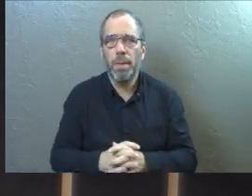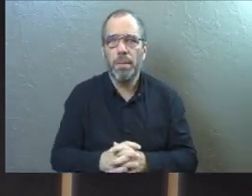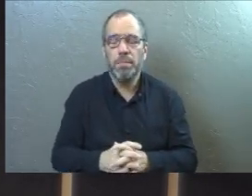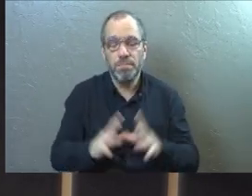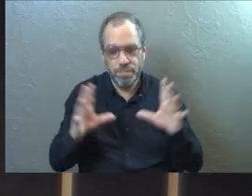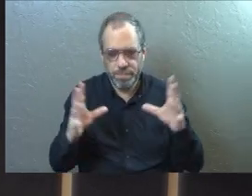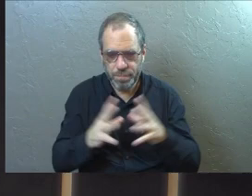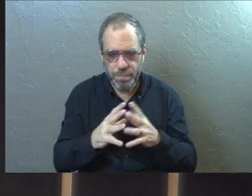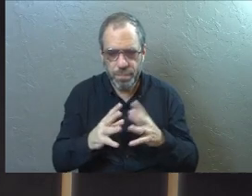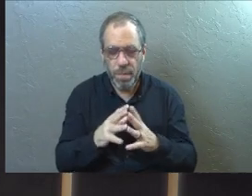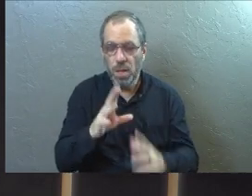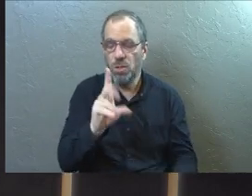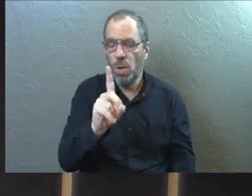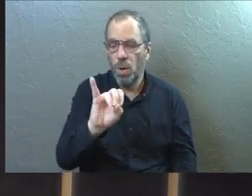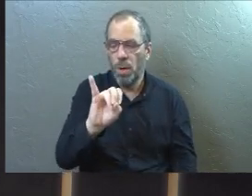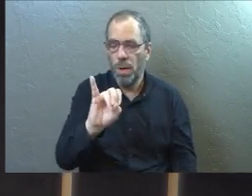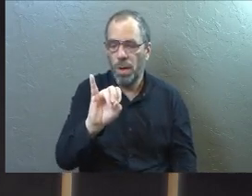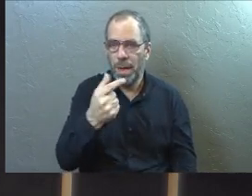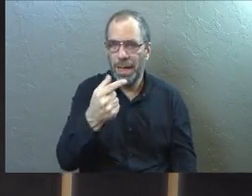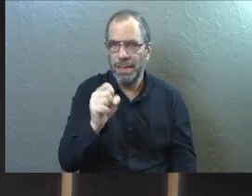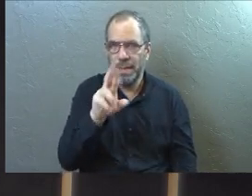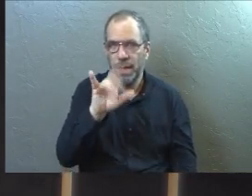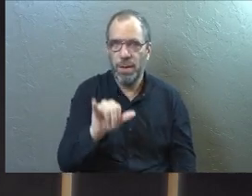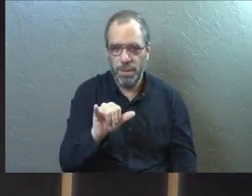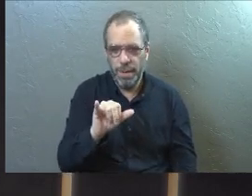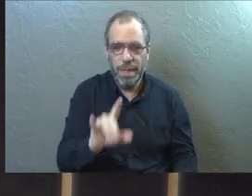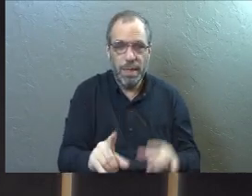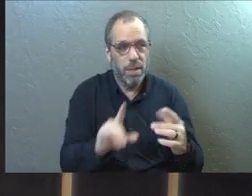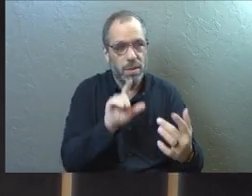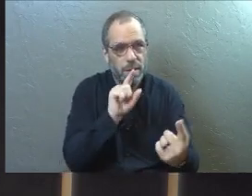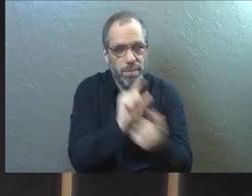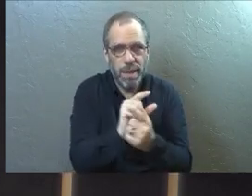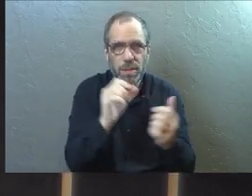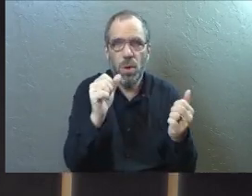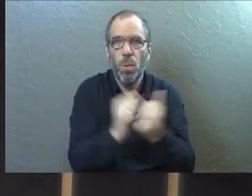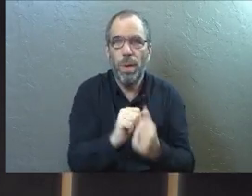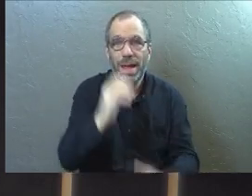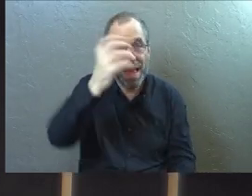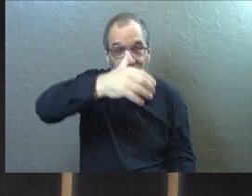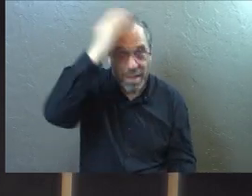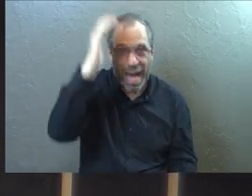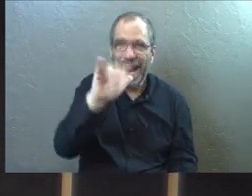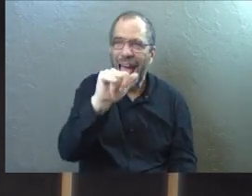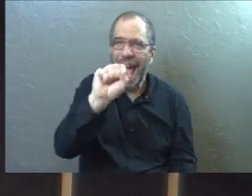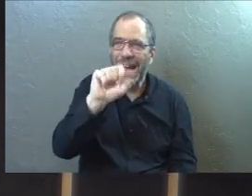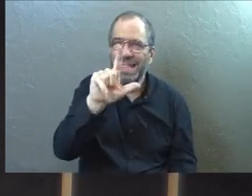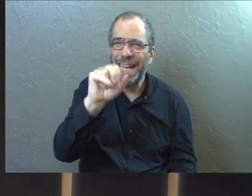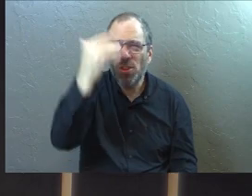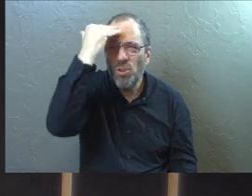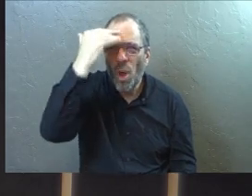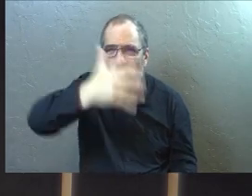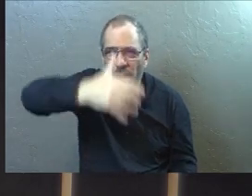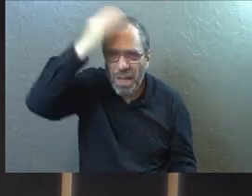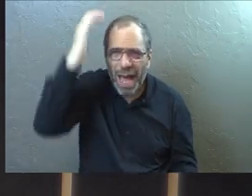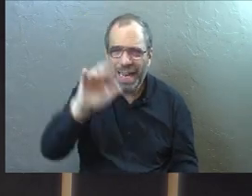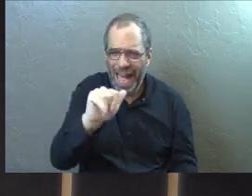And so Diggory has this moment where he comes in contact with the lion Aslan. And if you know the story,